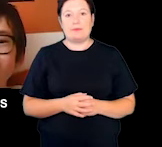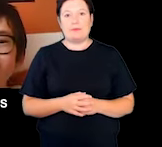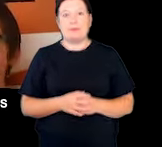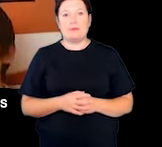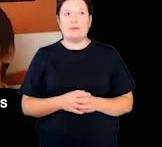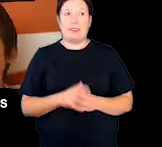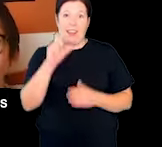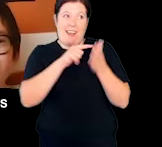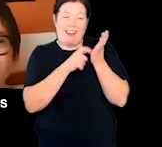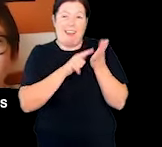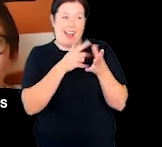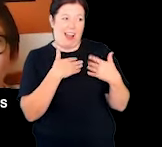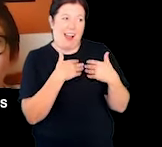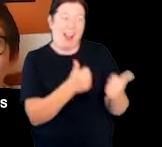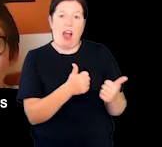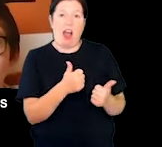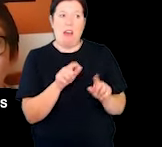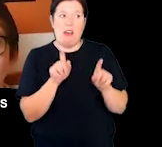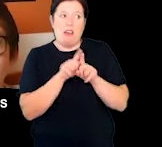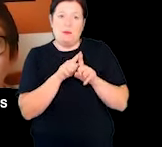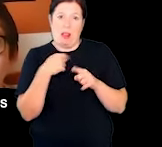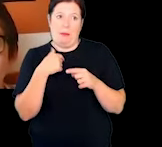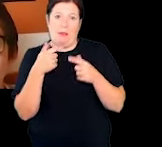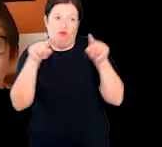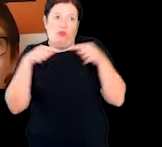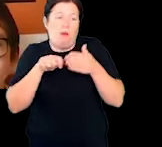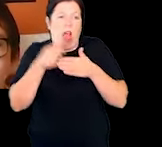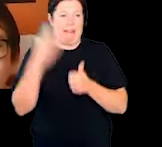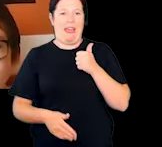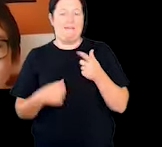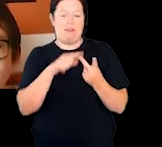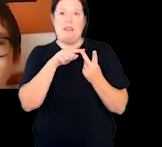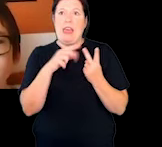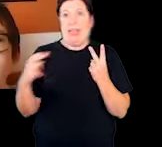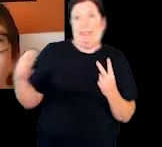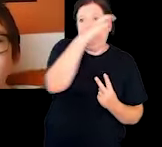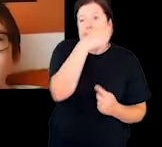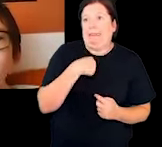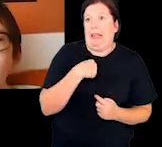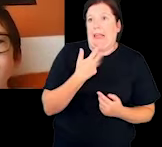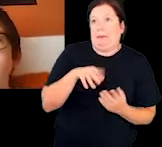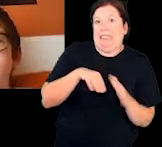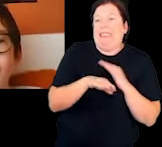She's kind and she doesn't lock us in our rooms. And she's never locked me under the stairs.